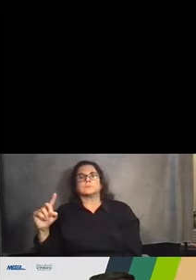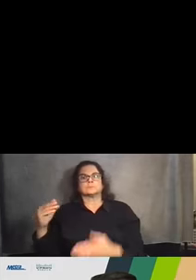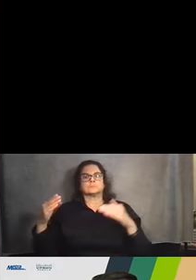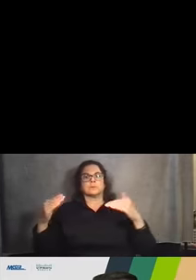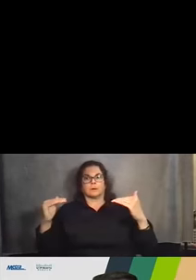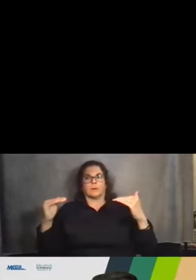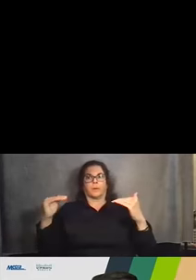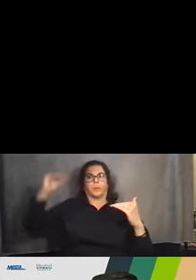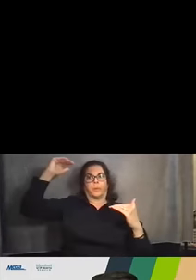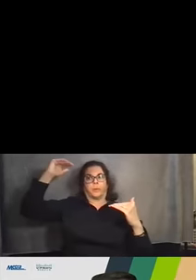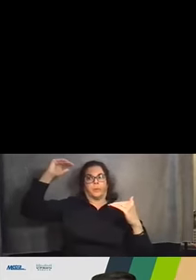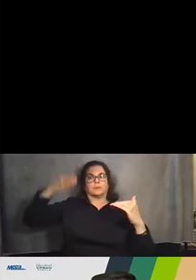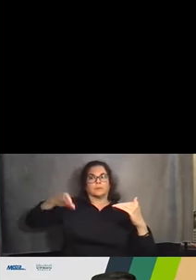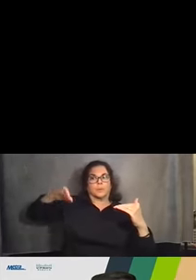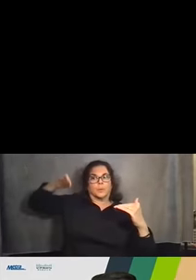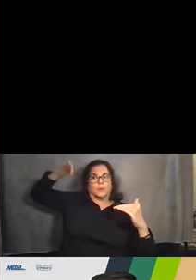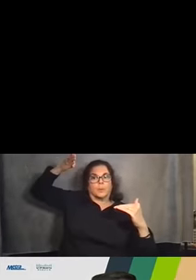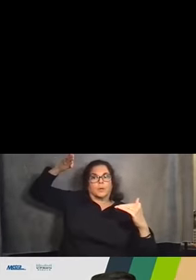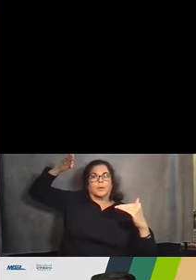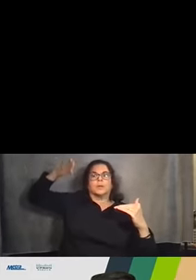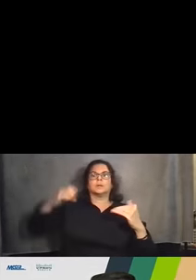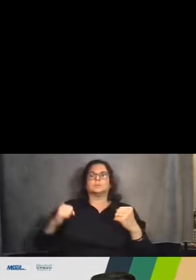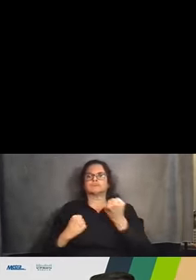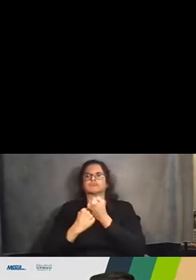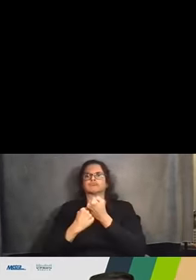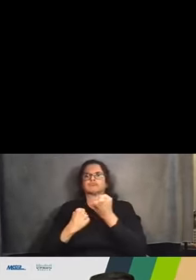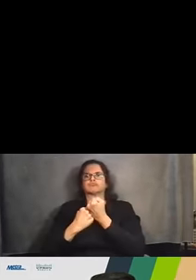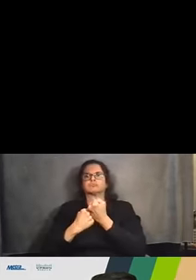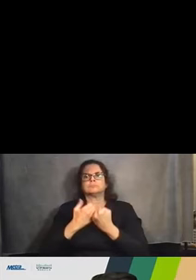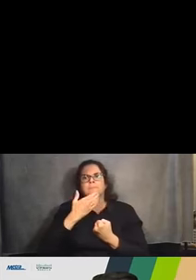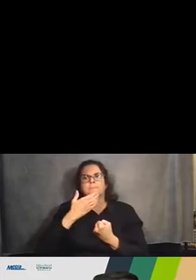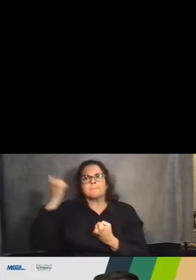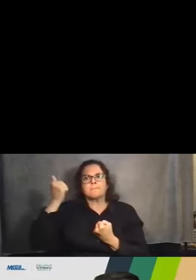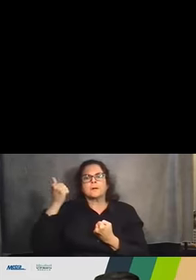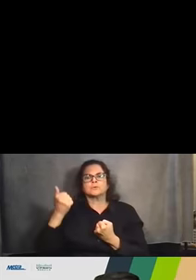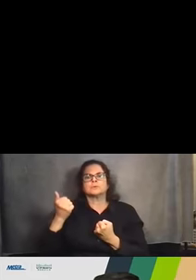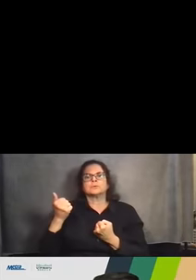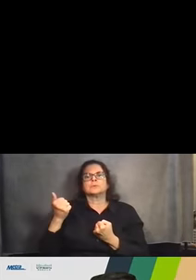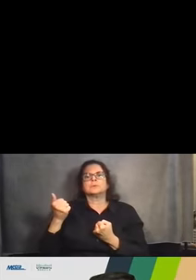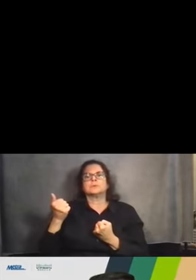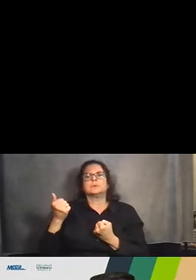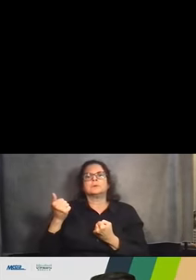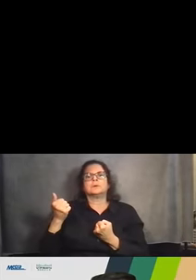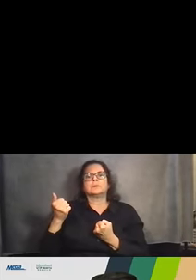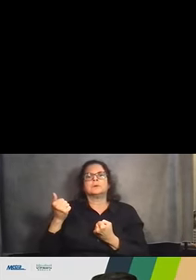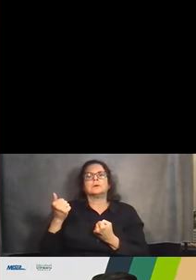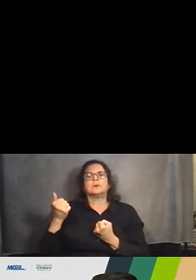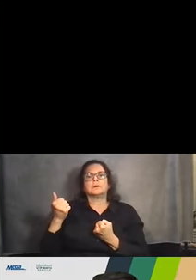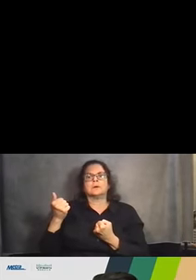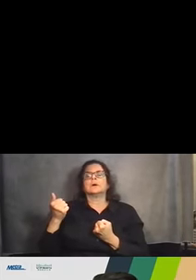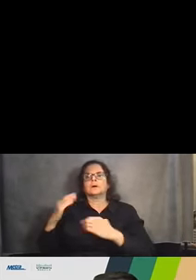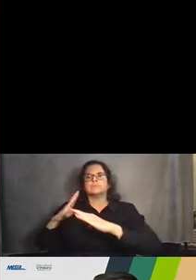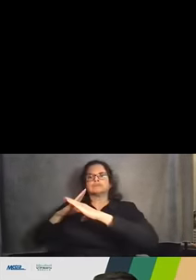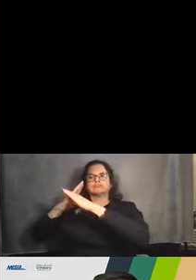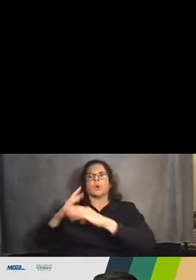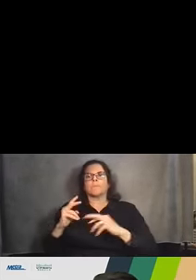with modern infrastructure and separation from the public. This also has